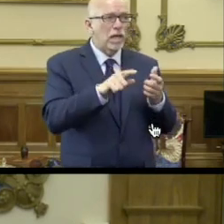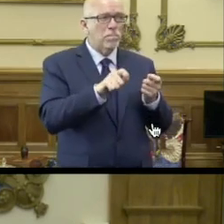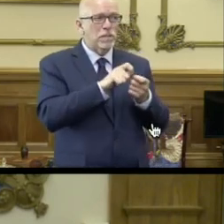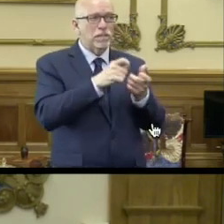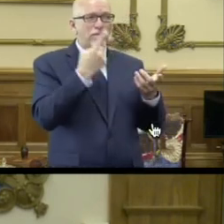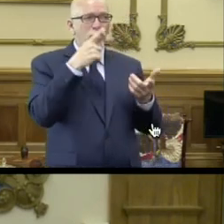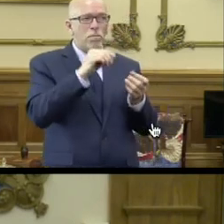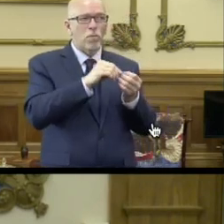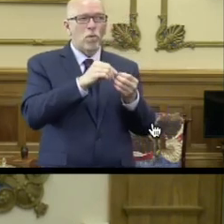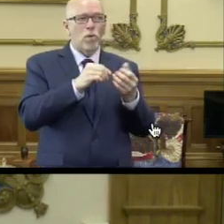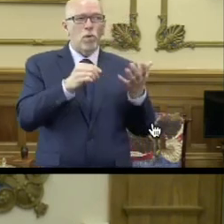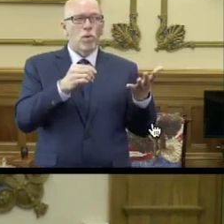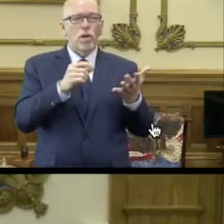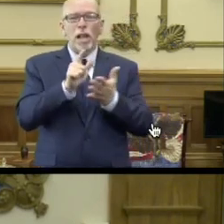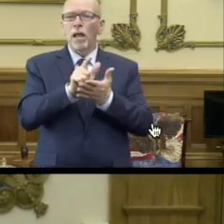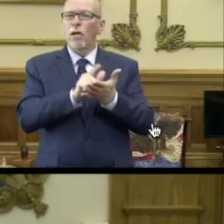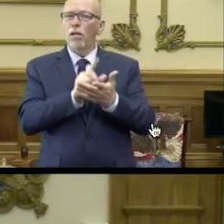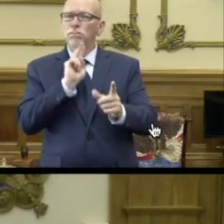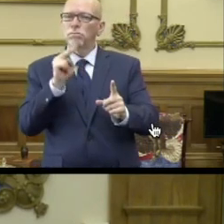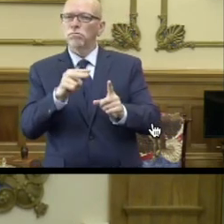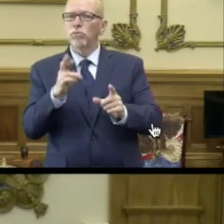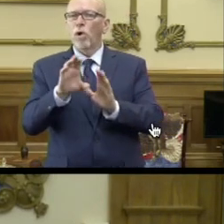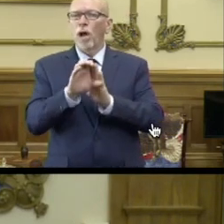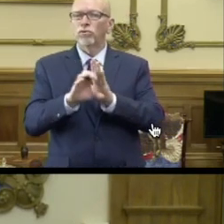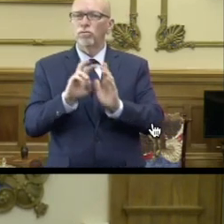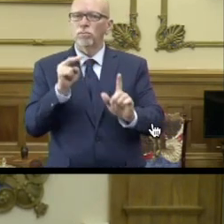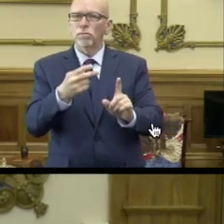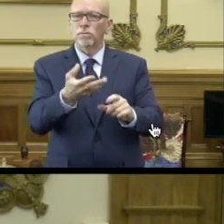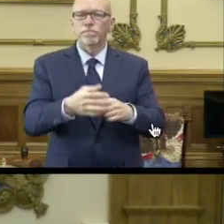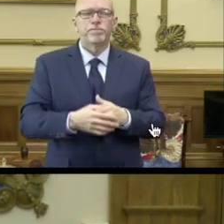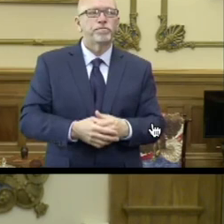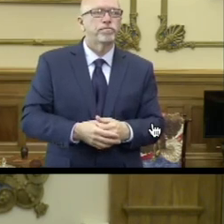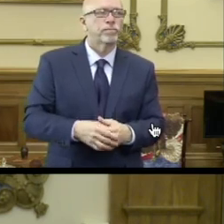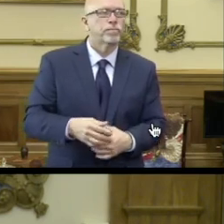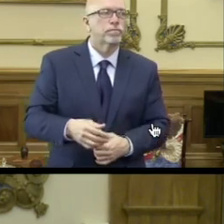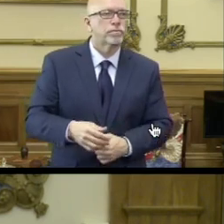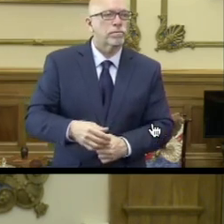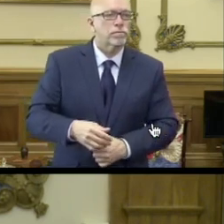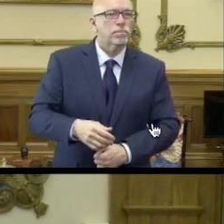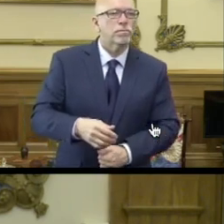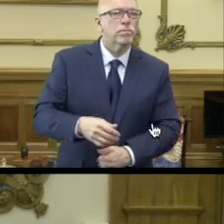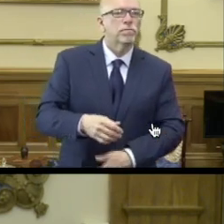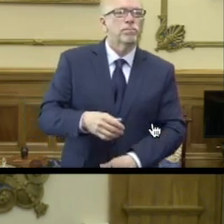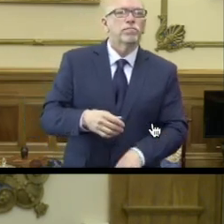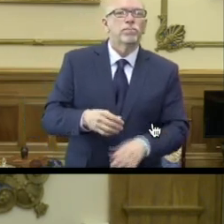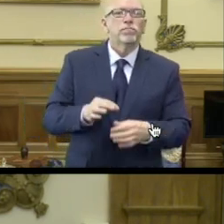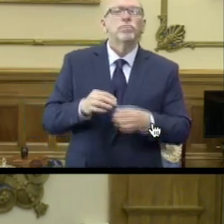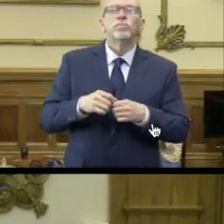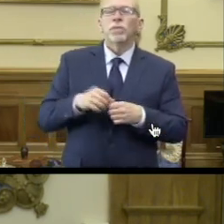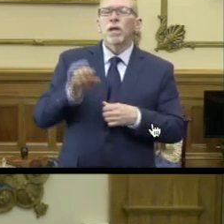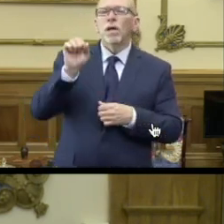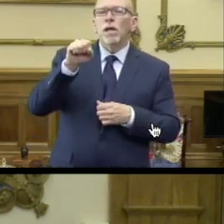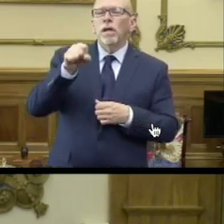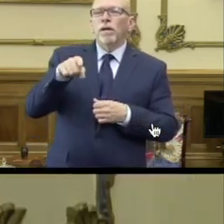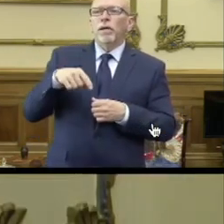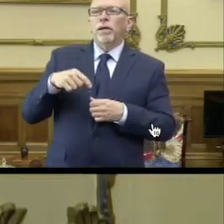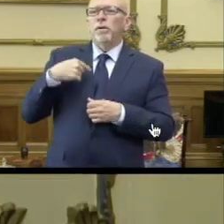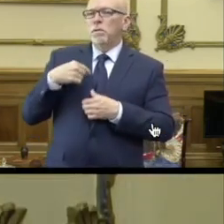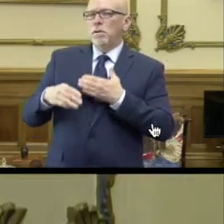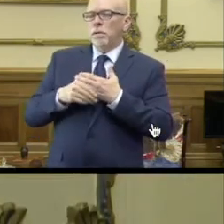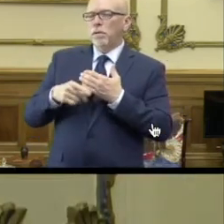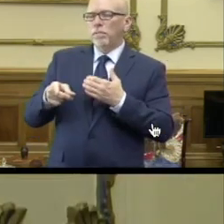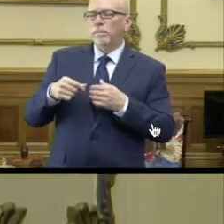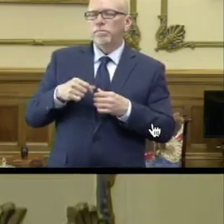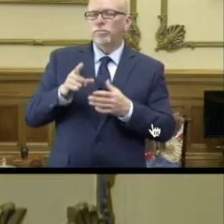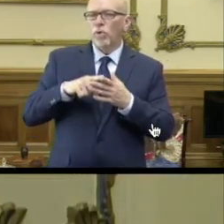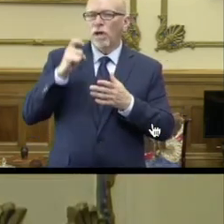a more legal or constitutional perspective in terms of the order? Yes, I would just add to